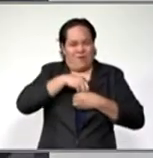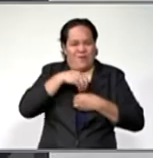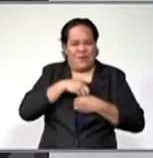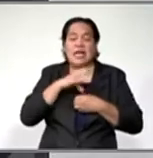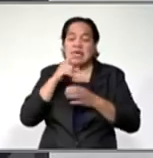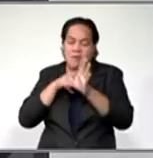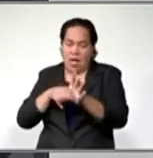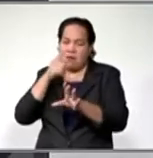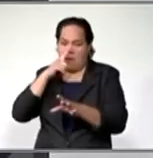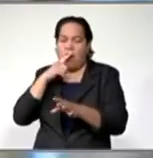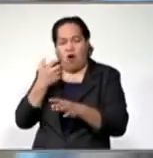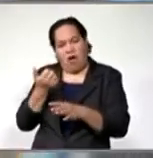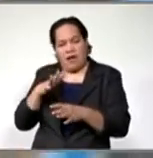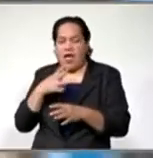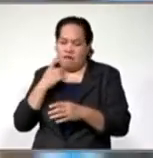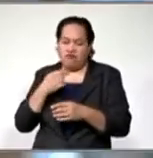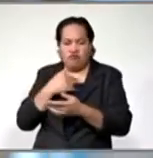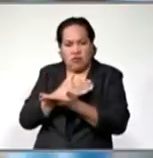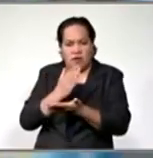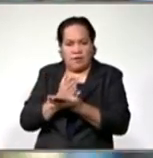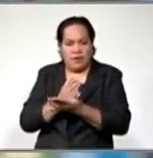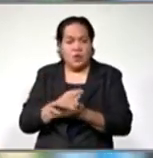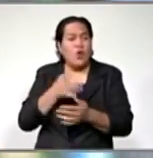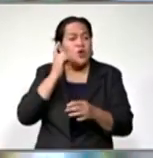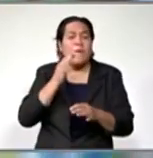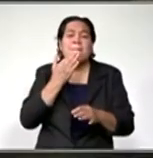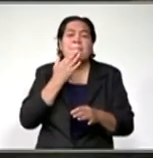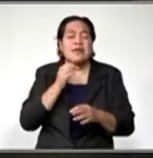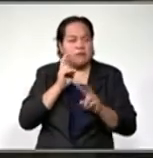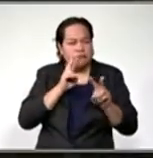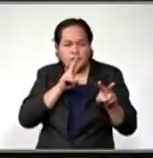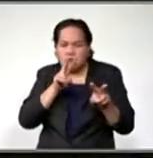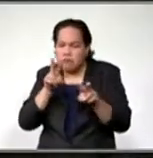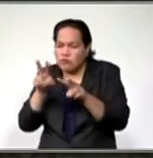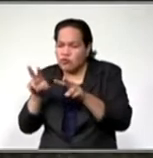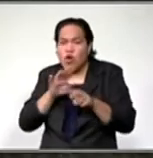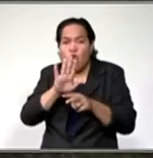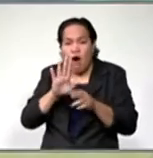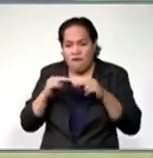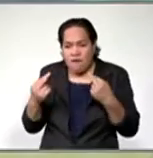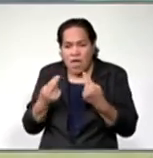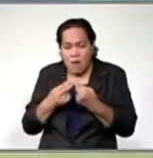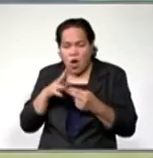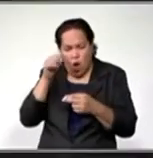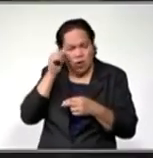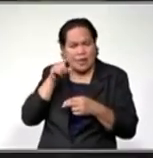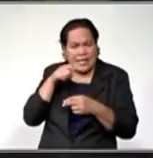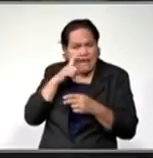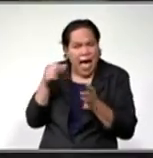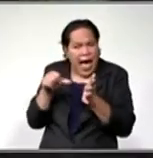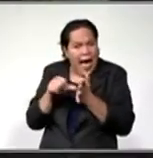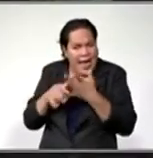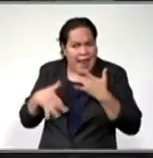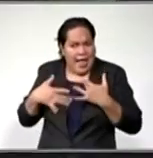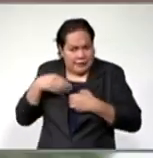FWCC also called on people to look out for their loved ones, recognize if they are having a hard time, and get